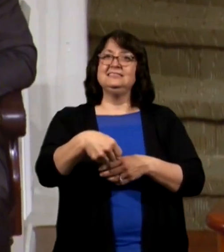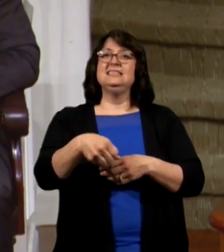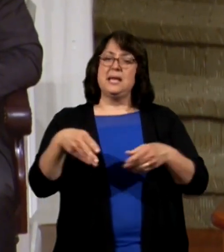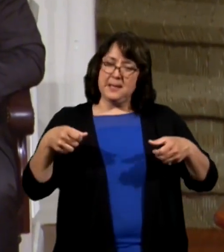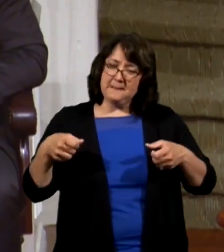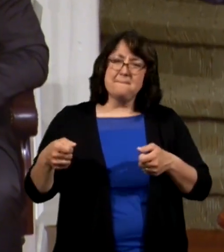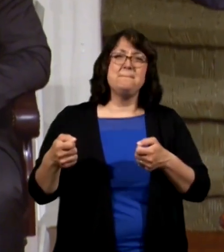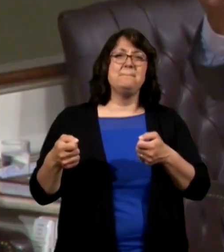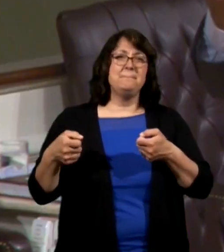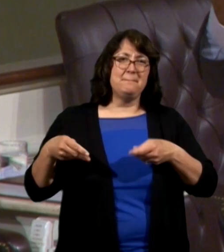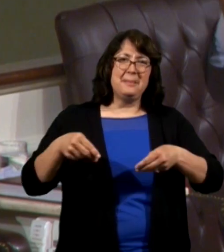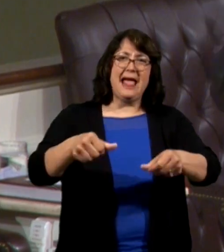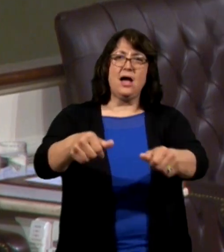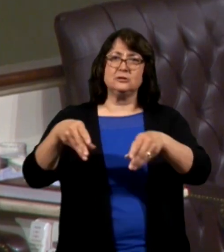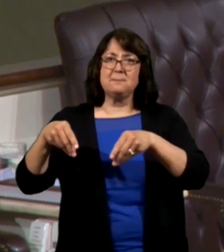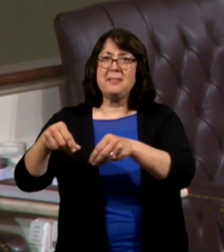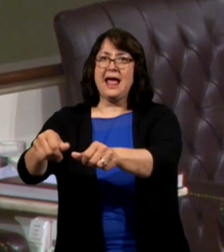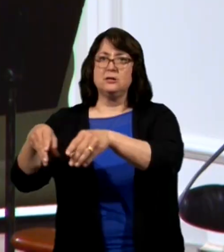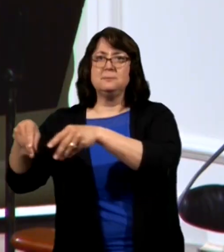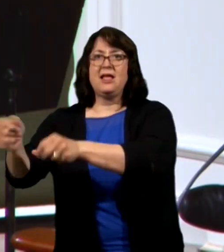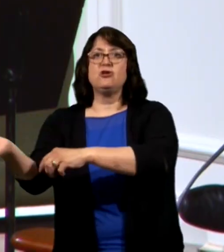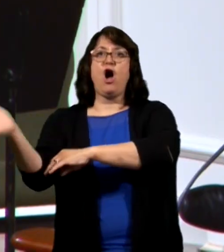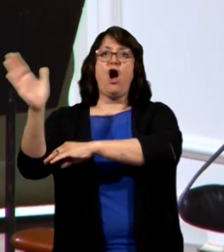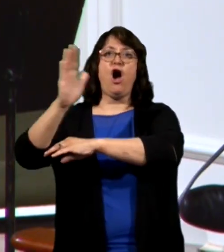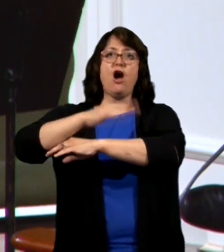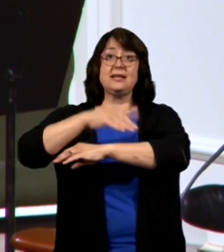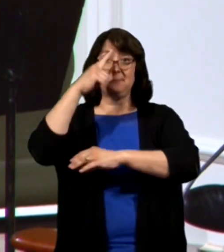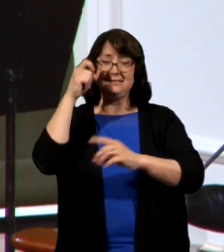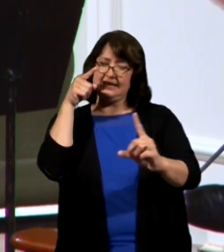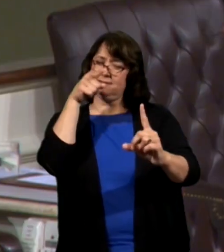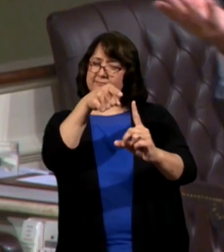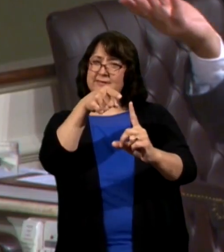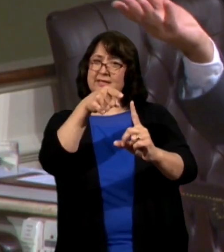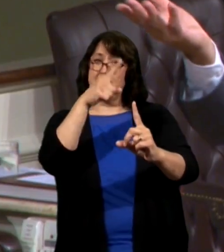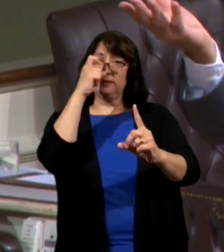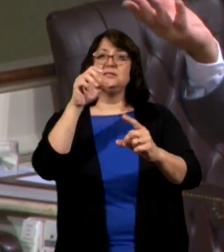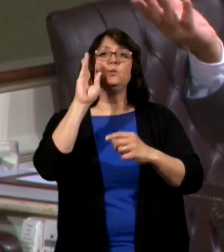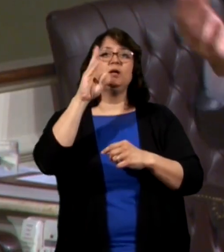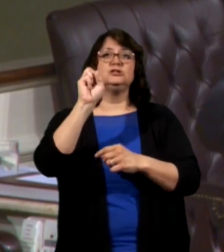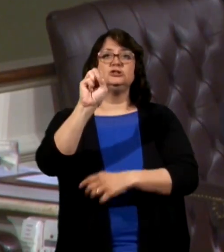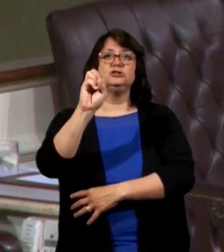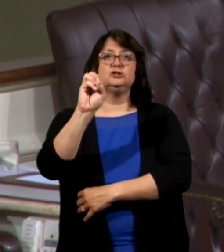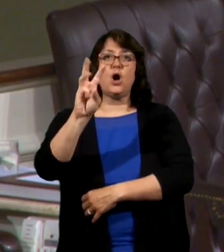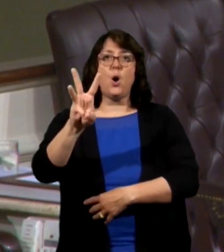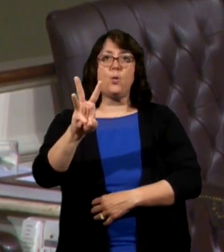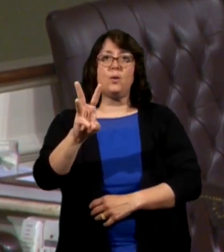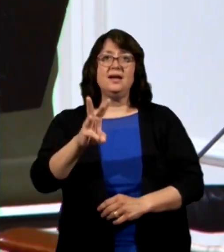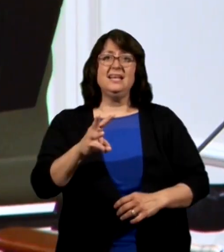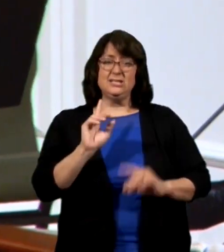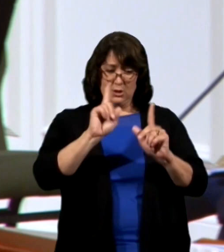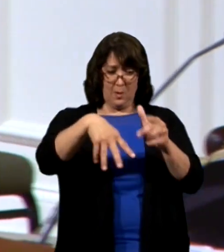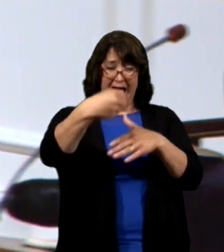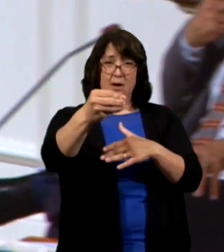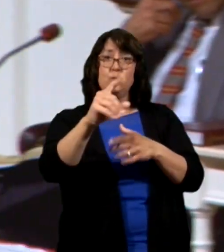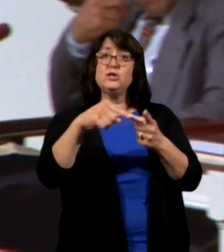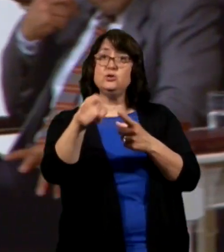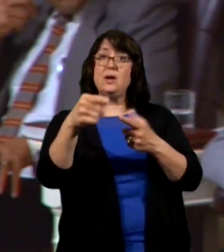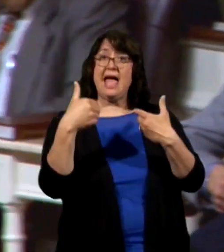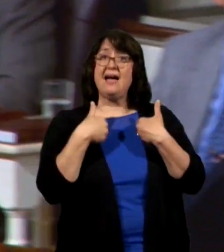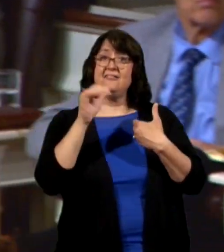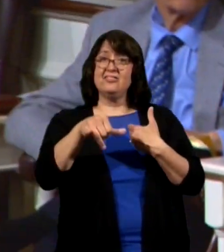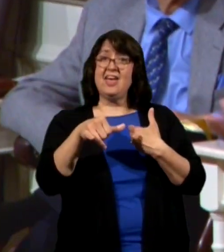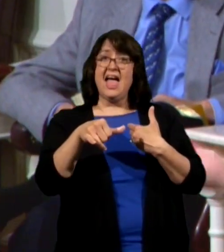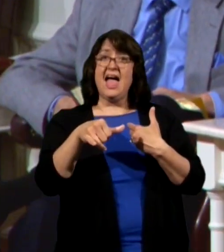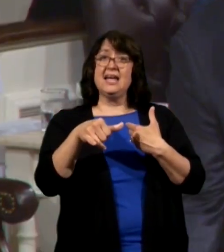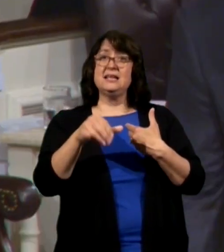plows all day because he has in mind he's going to sow. But does he go out when you have that